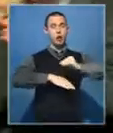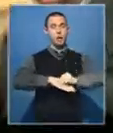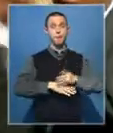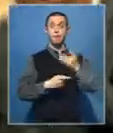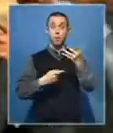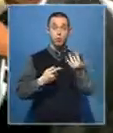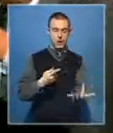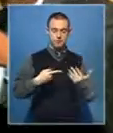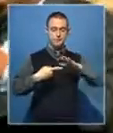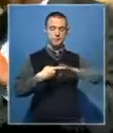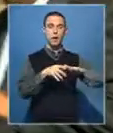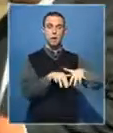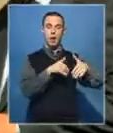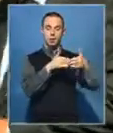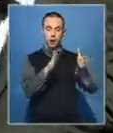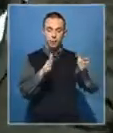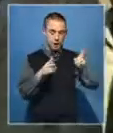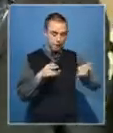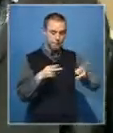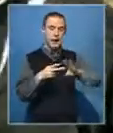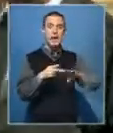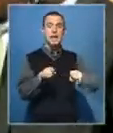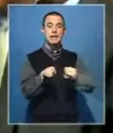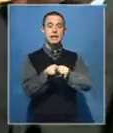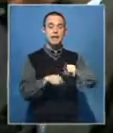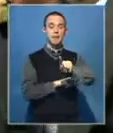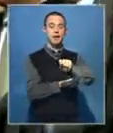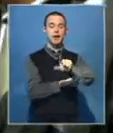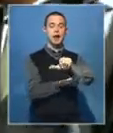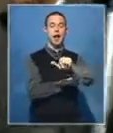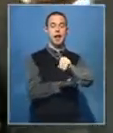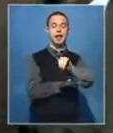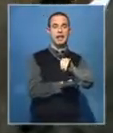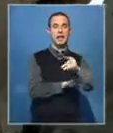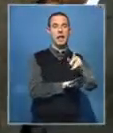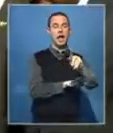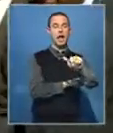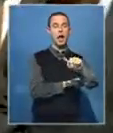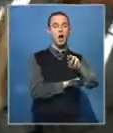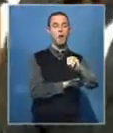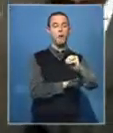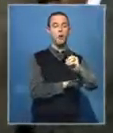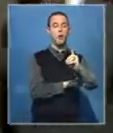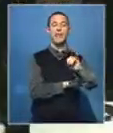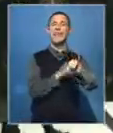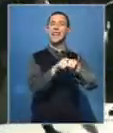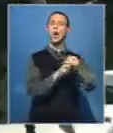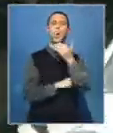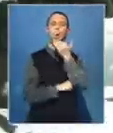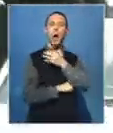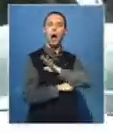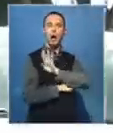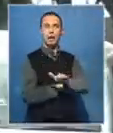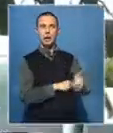of parliament and the standoff over the general Tadi Gamodi. Gamodi has been fired by Prime Minister Tabane, but he has